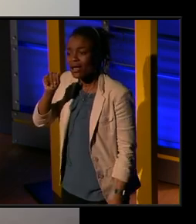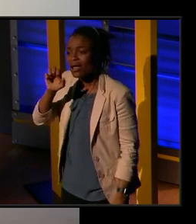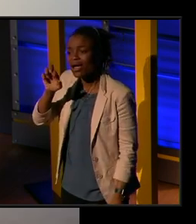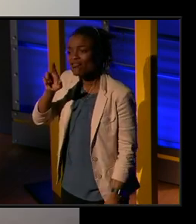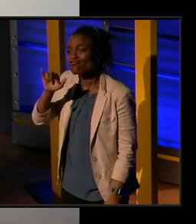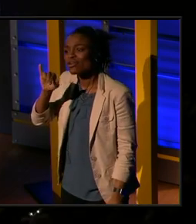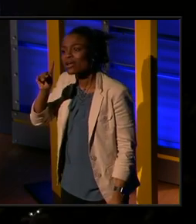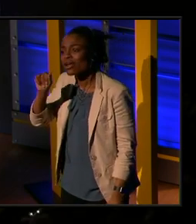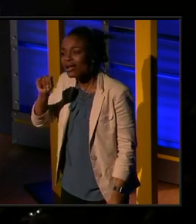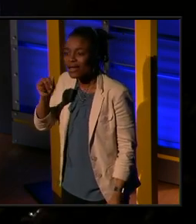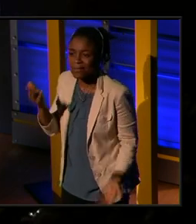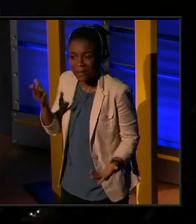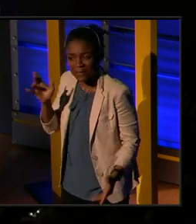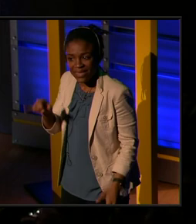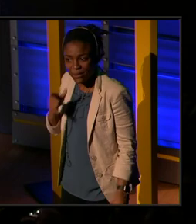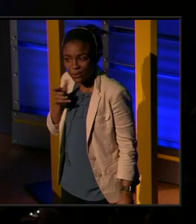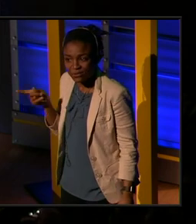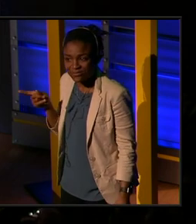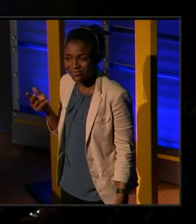Hmm.